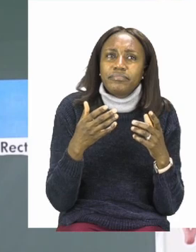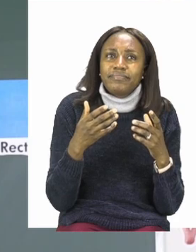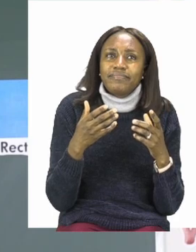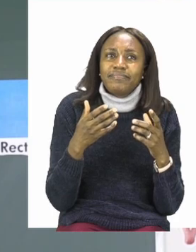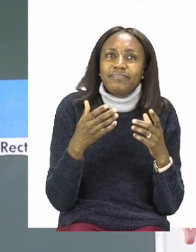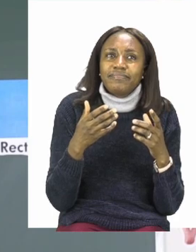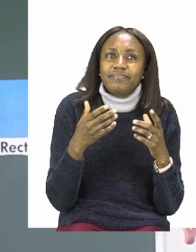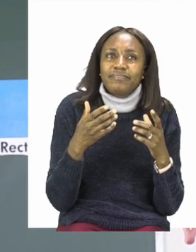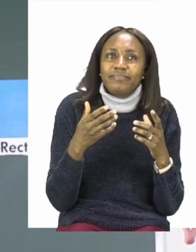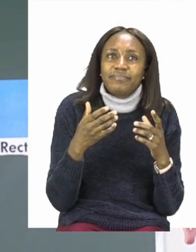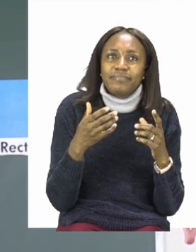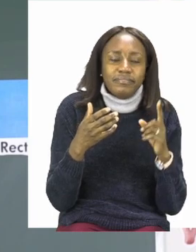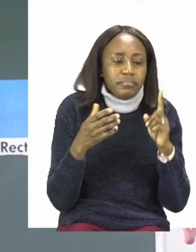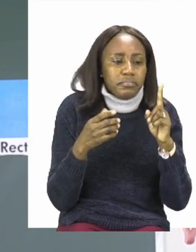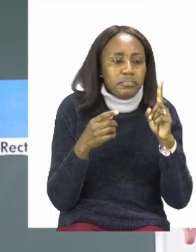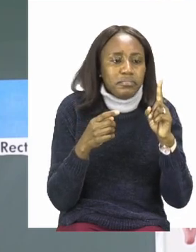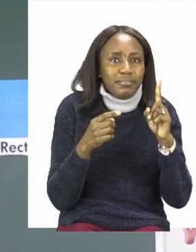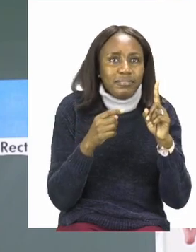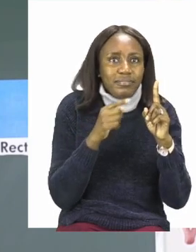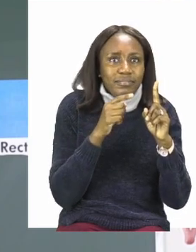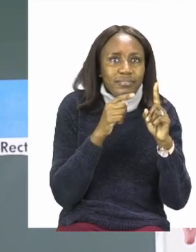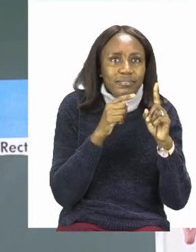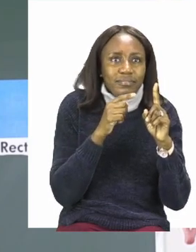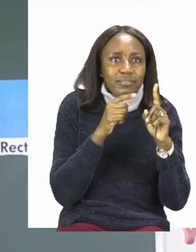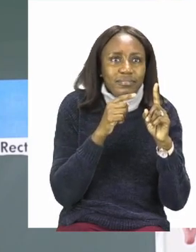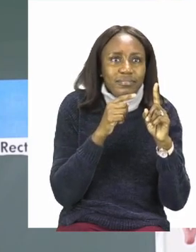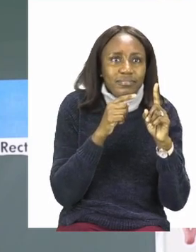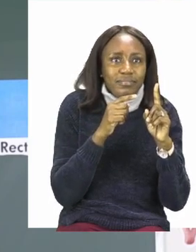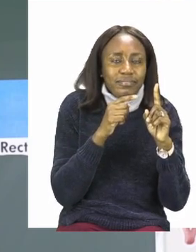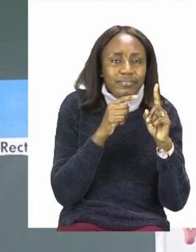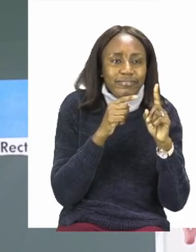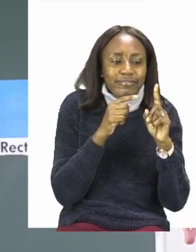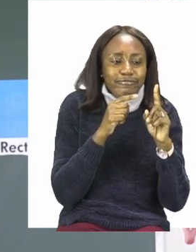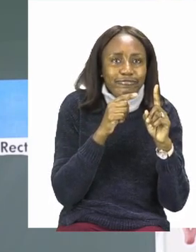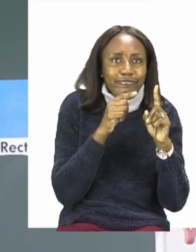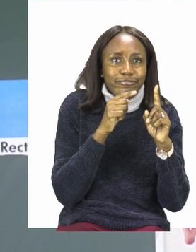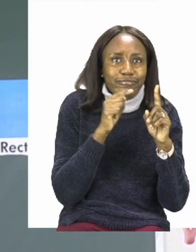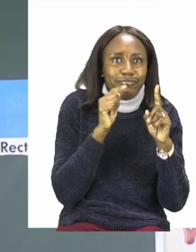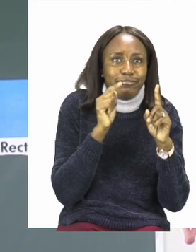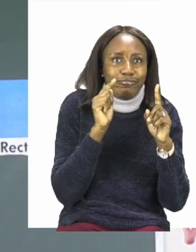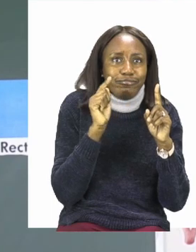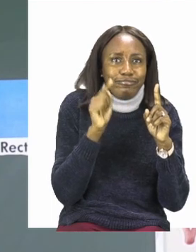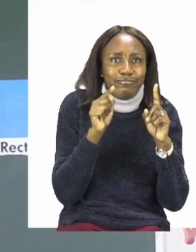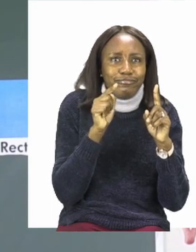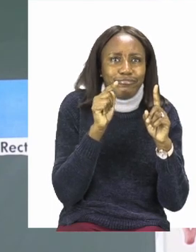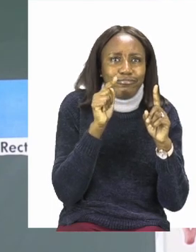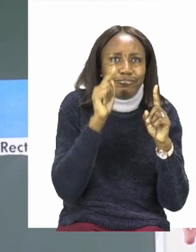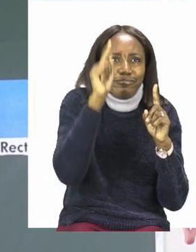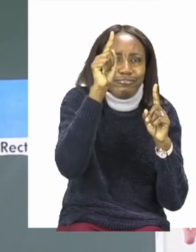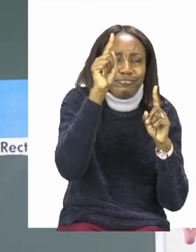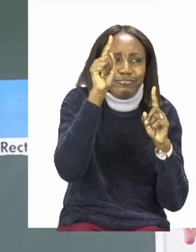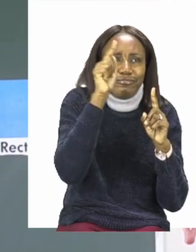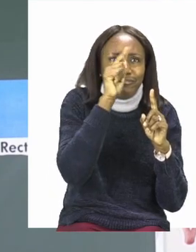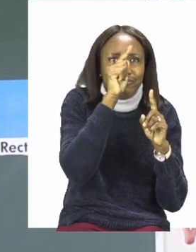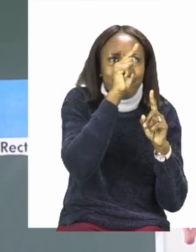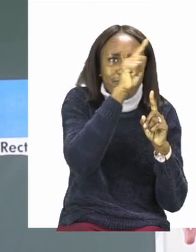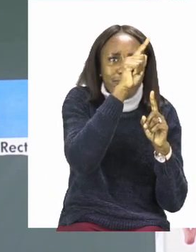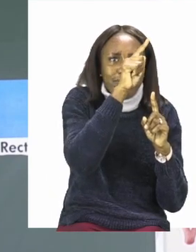So let's count and see how many edges or sharp corners we have. One, two,